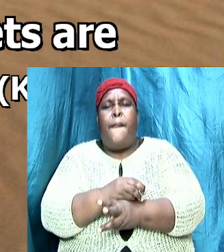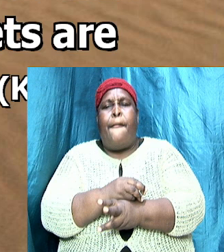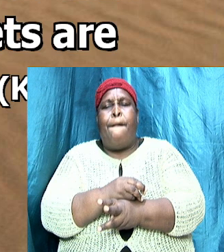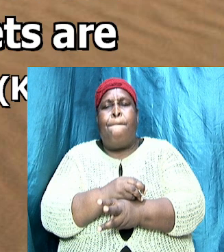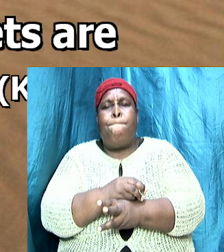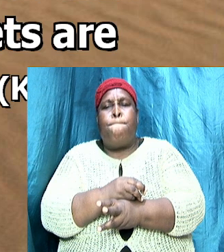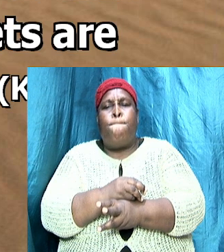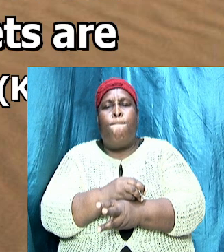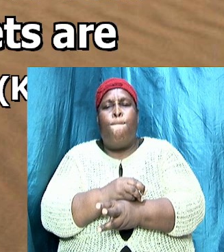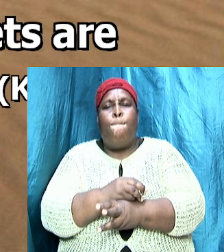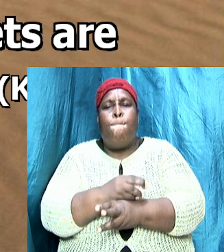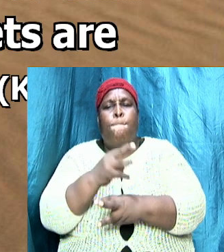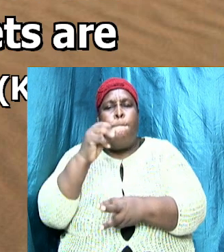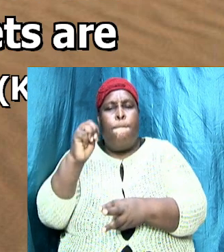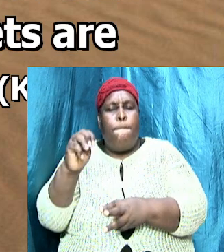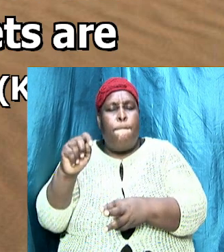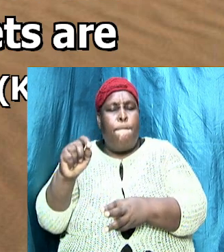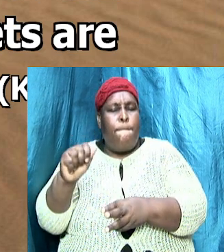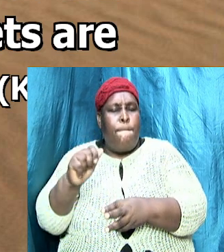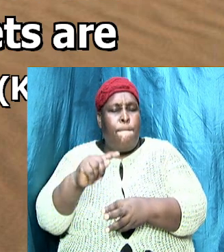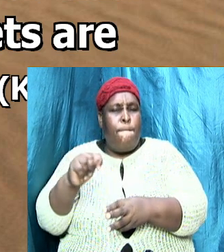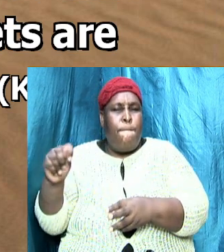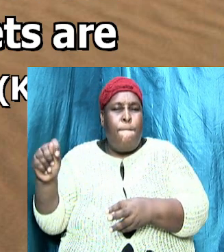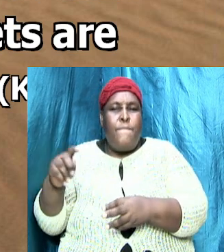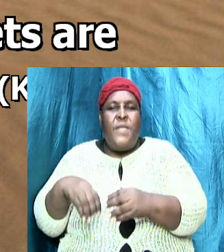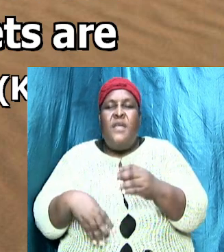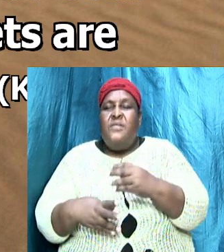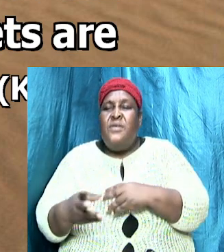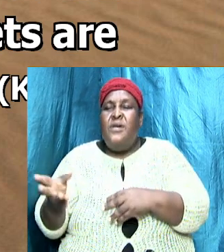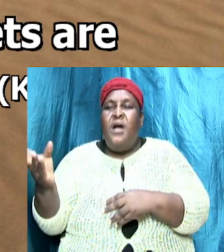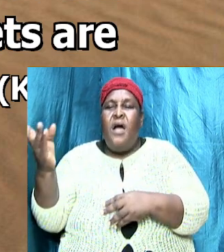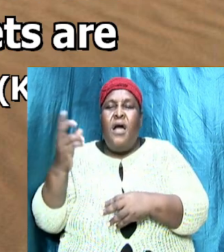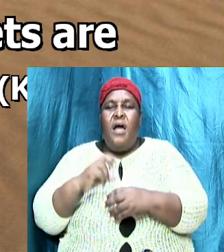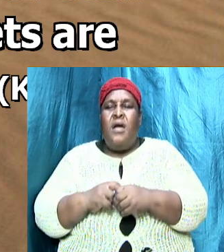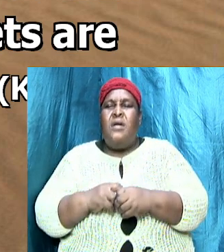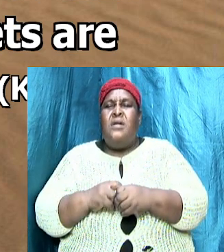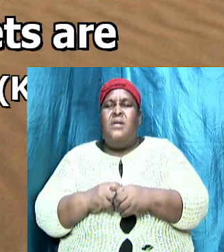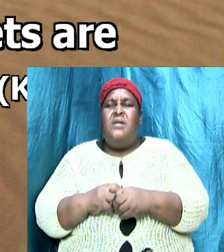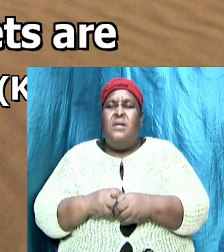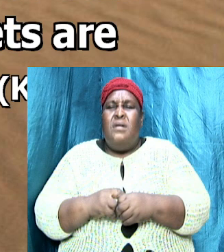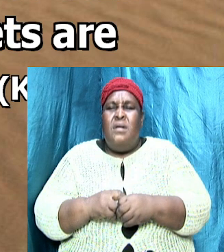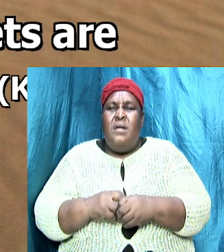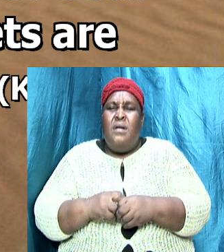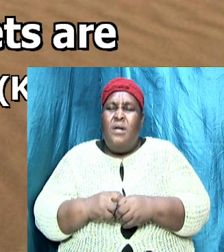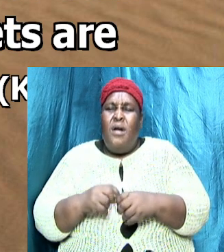in Matthew 13 verses 25 there are tears among the wheat